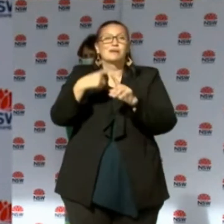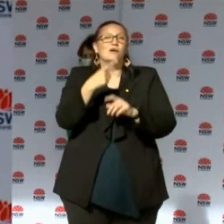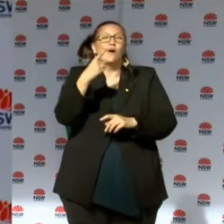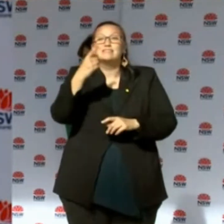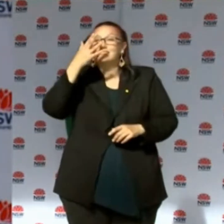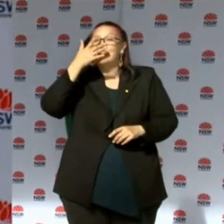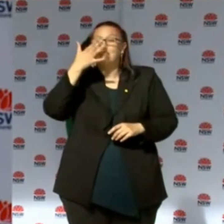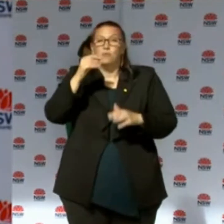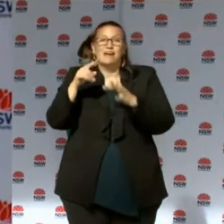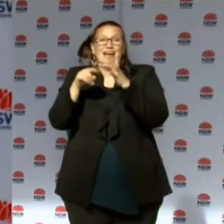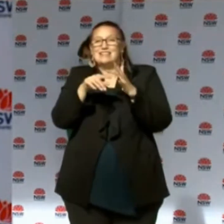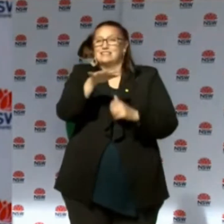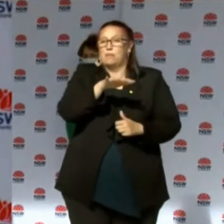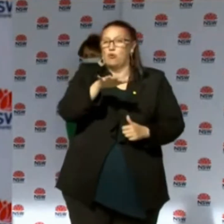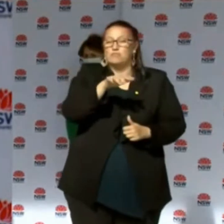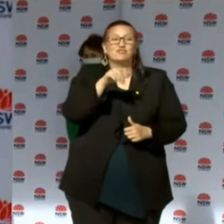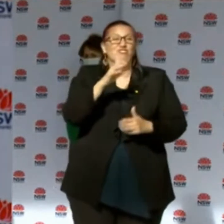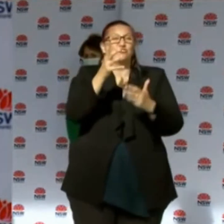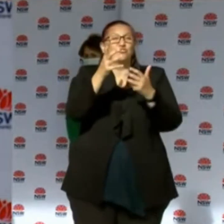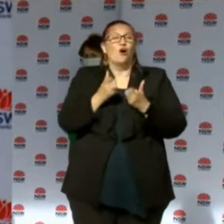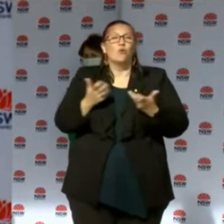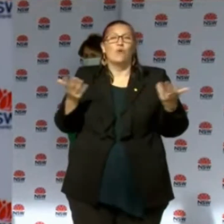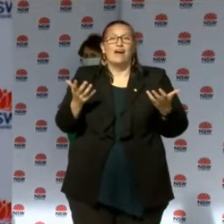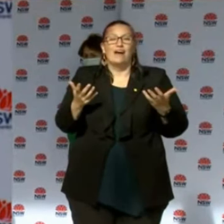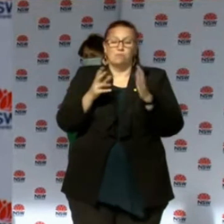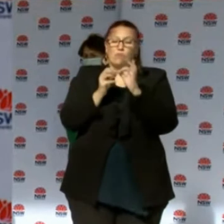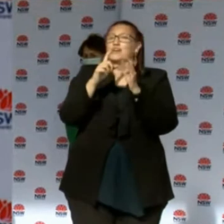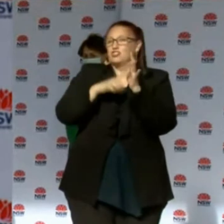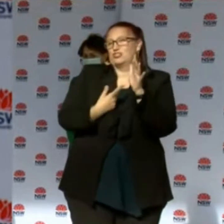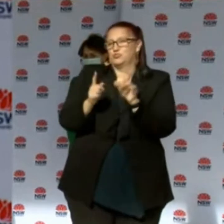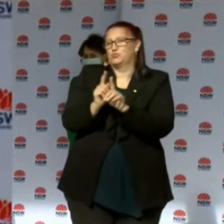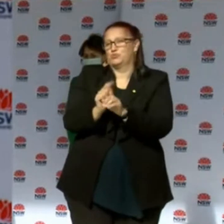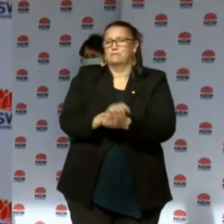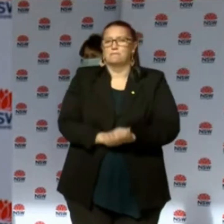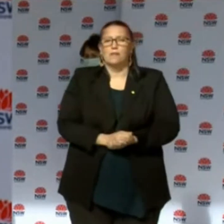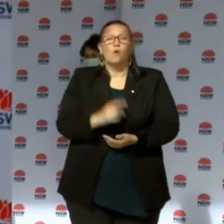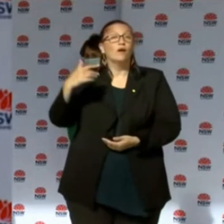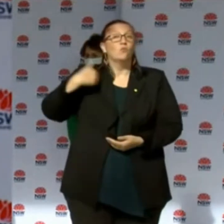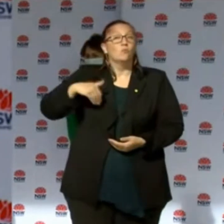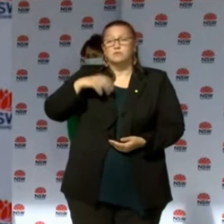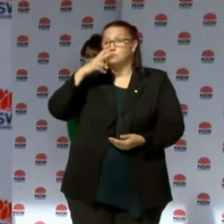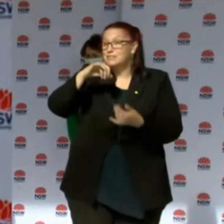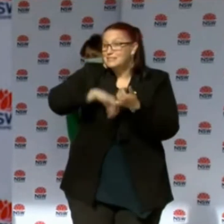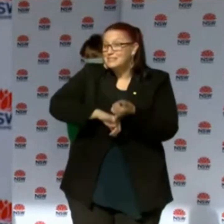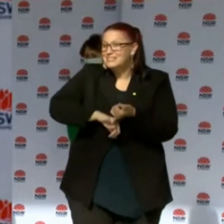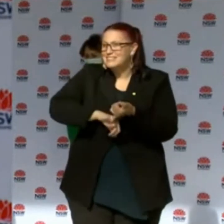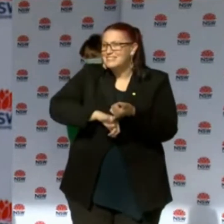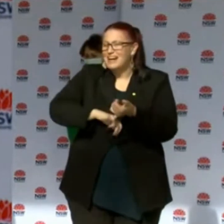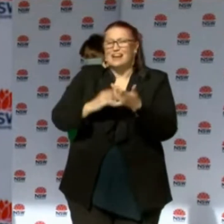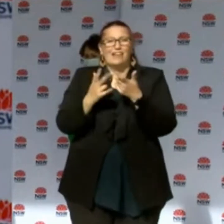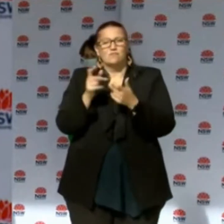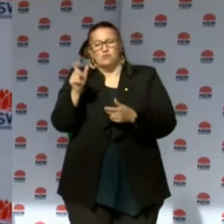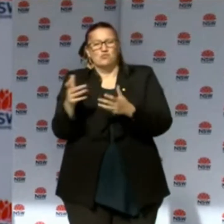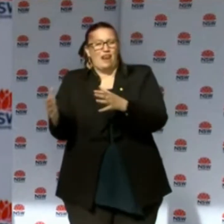eastern suburbs. She was exposed to the virus at Bondi Junction and a woman in her 20s, another